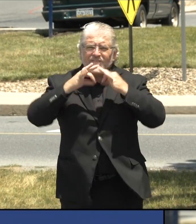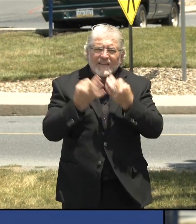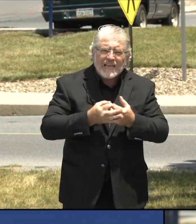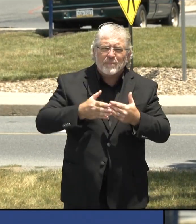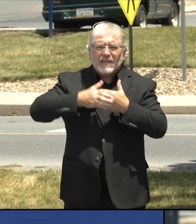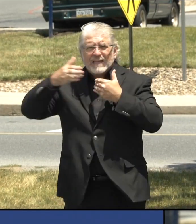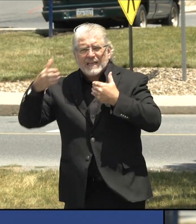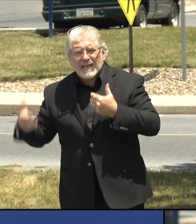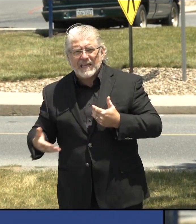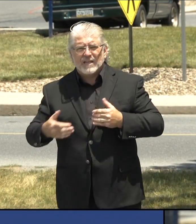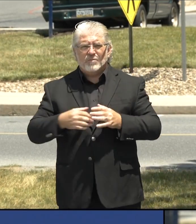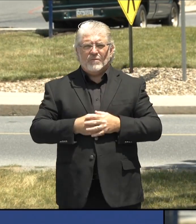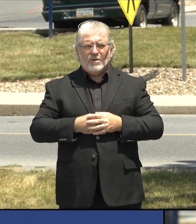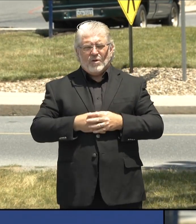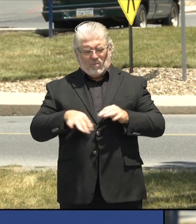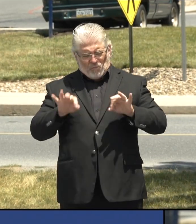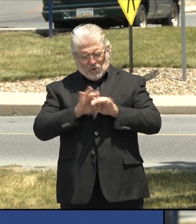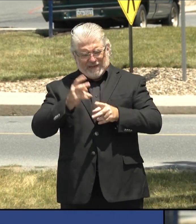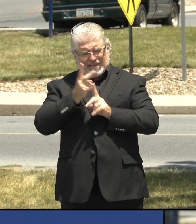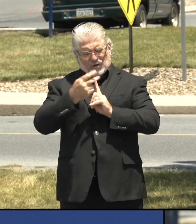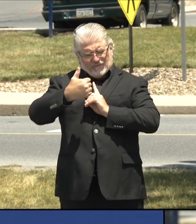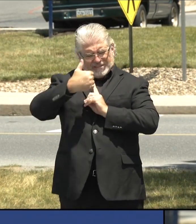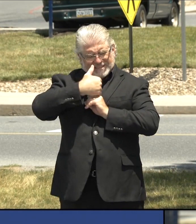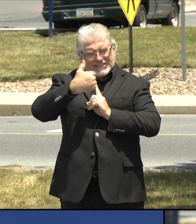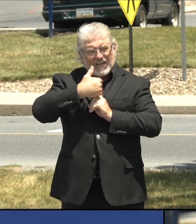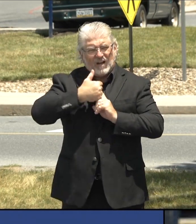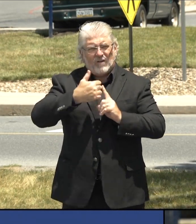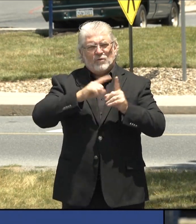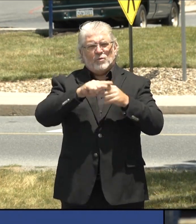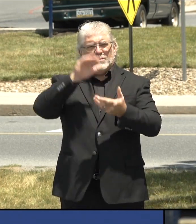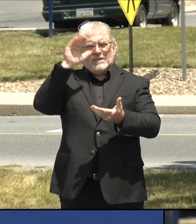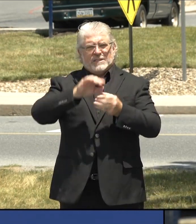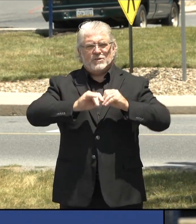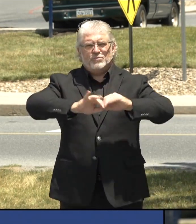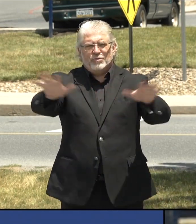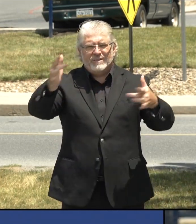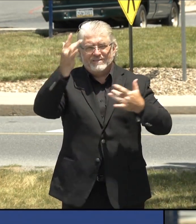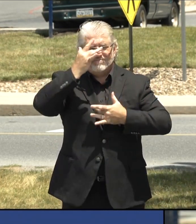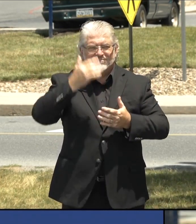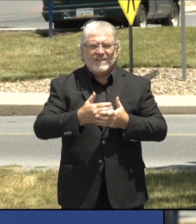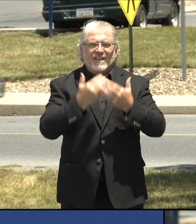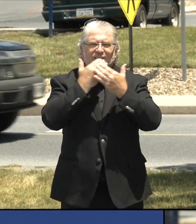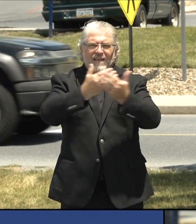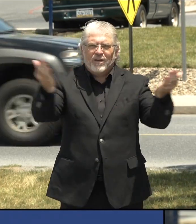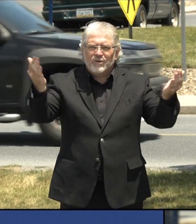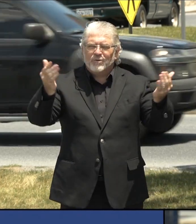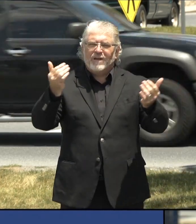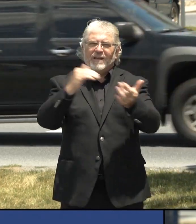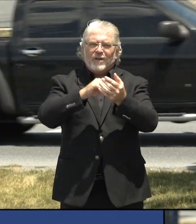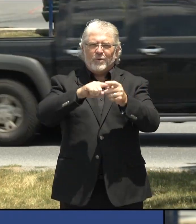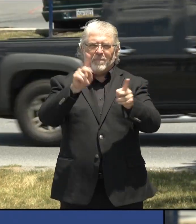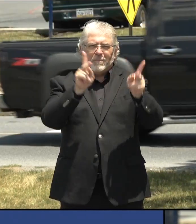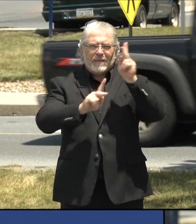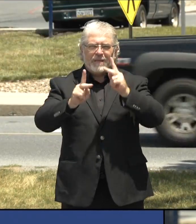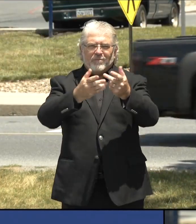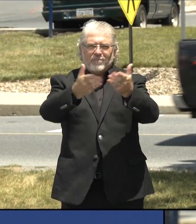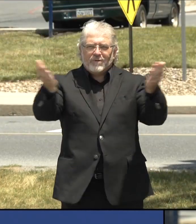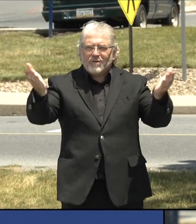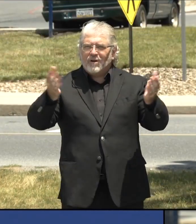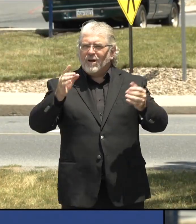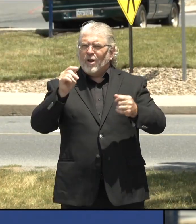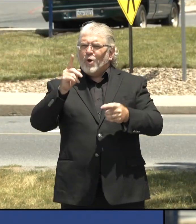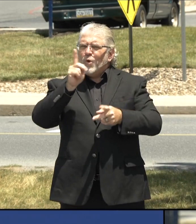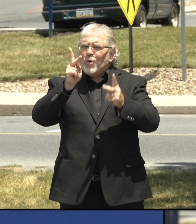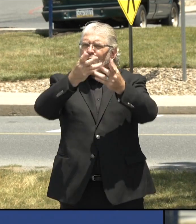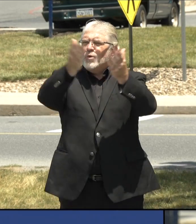pandemic. And so thanks again to the folks here for doing what you're doing on the front lines. And thanks to